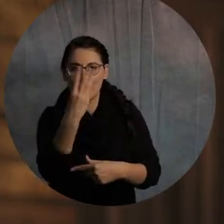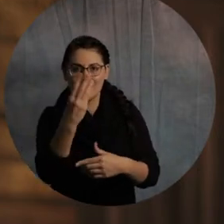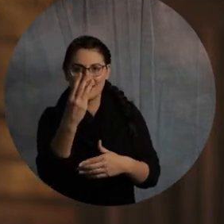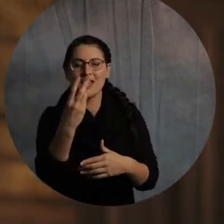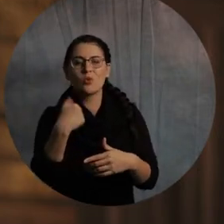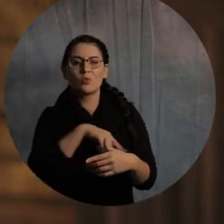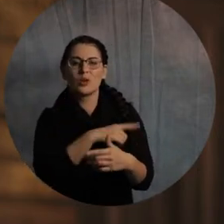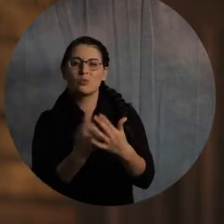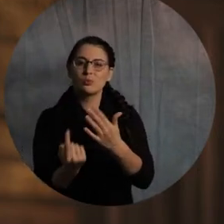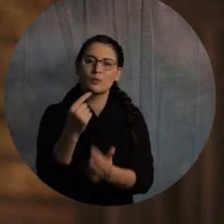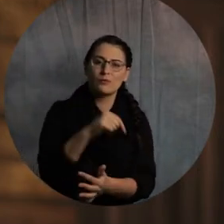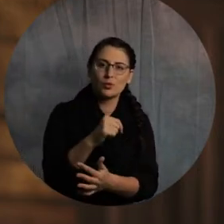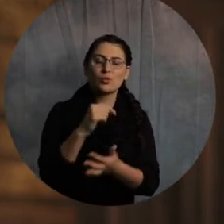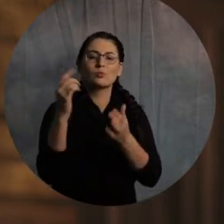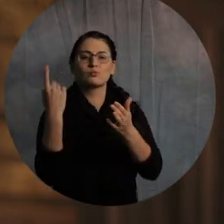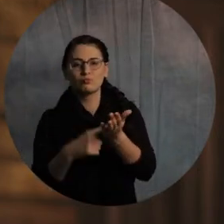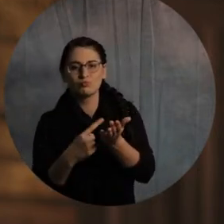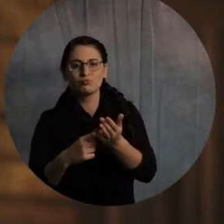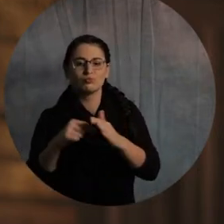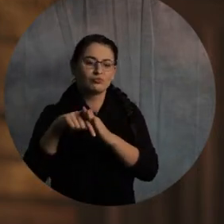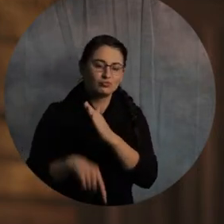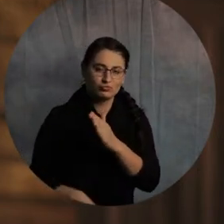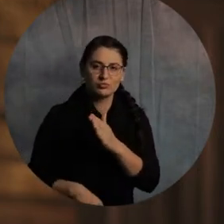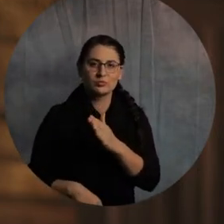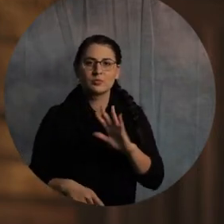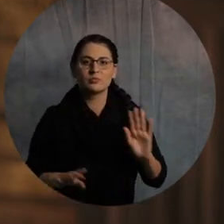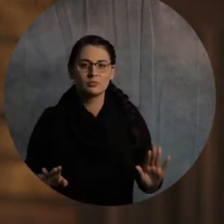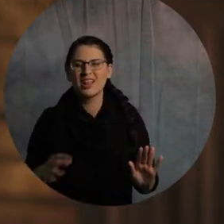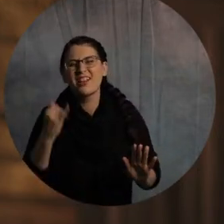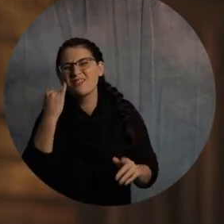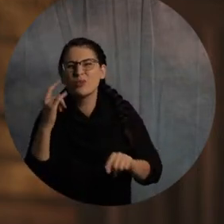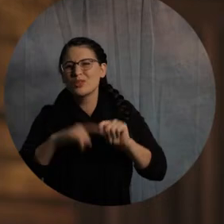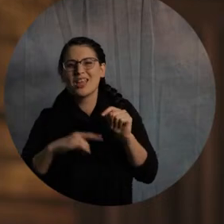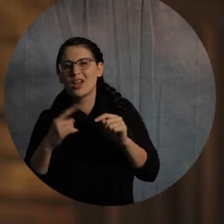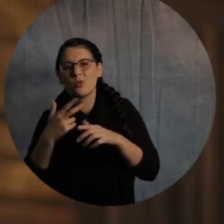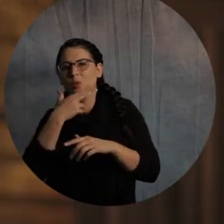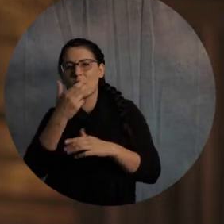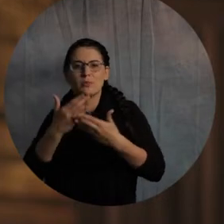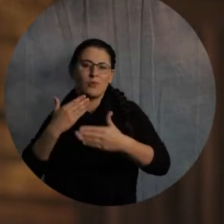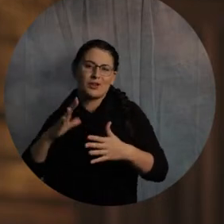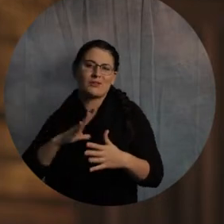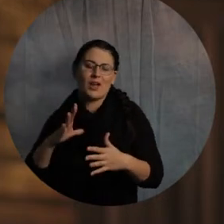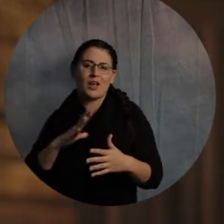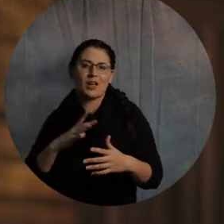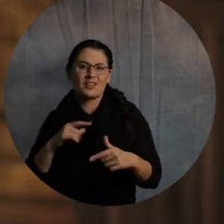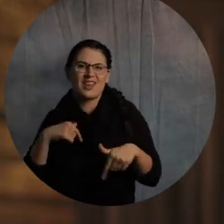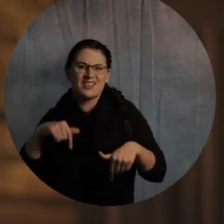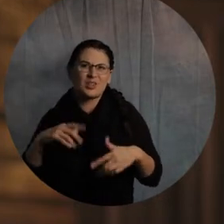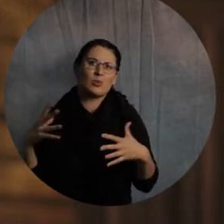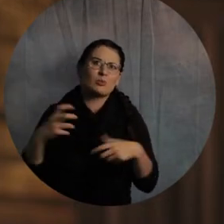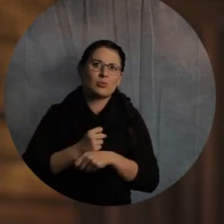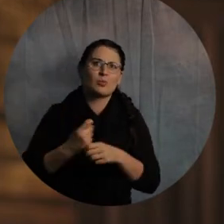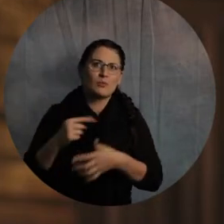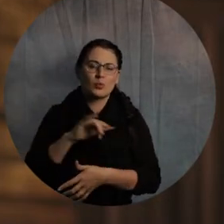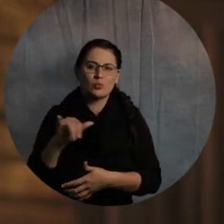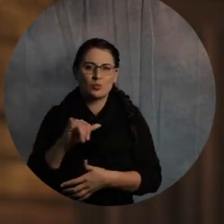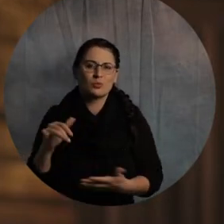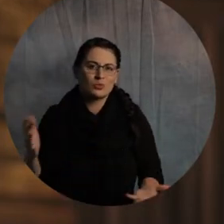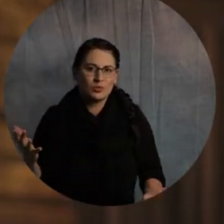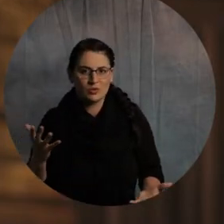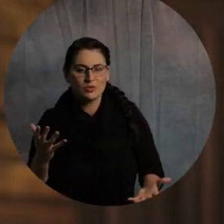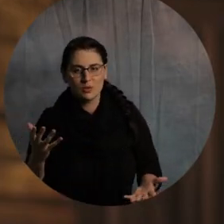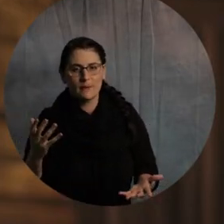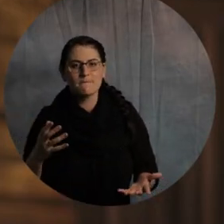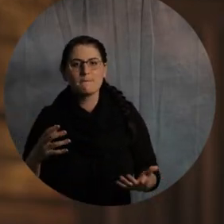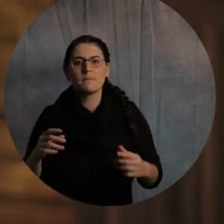-up. It's going to bring out other things. And, again, if you can't watch it, no big deal. We'll make it where this will be just as meaningful to you without